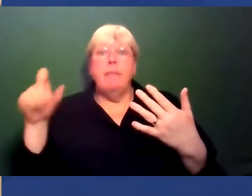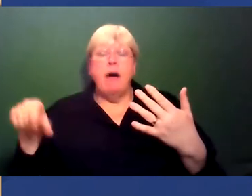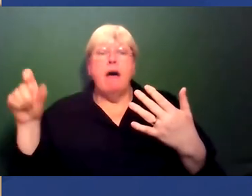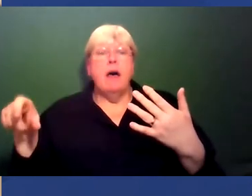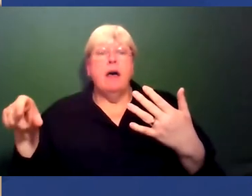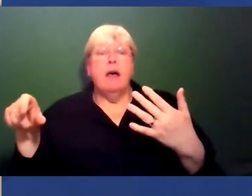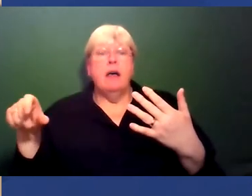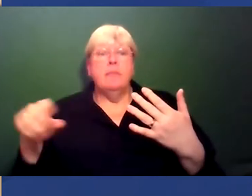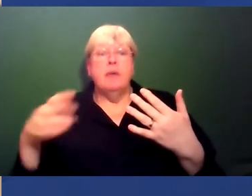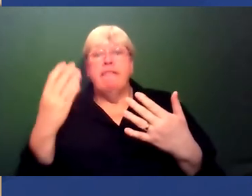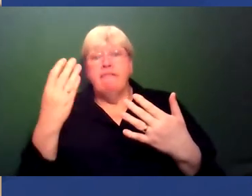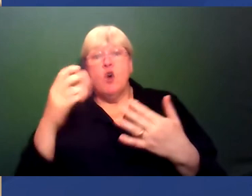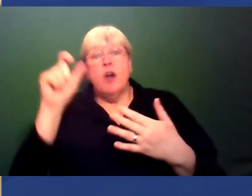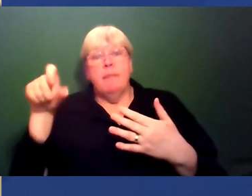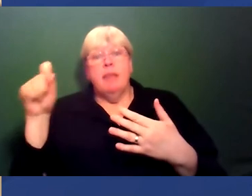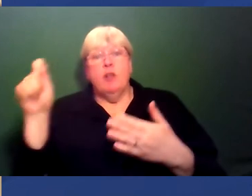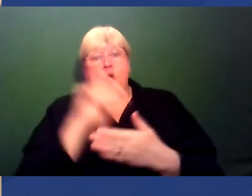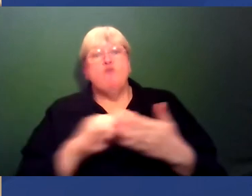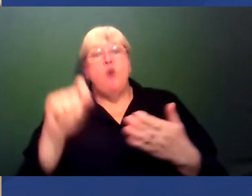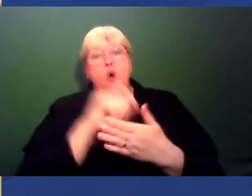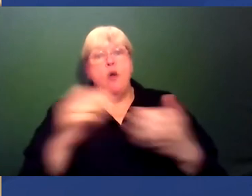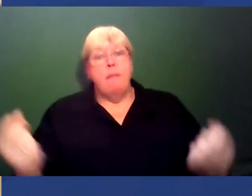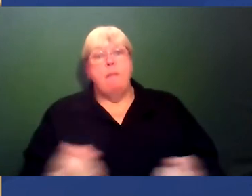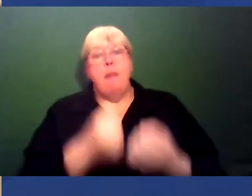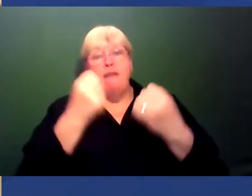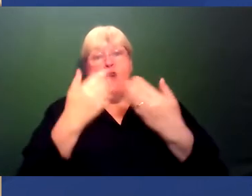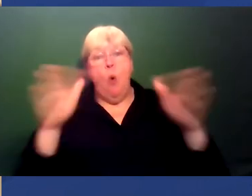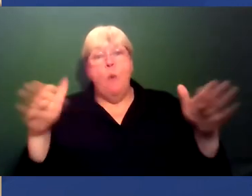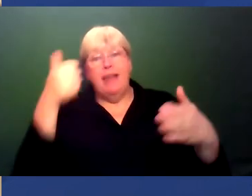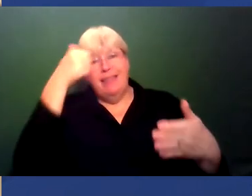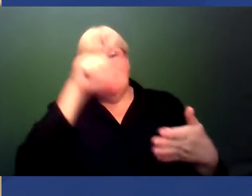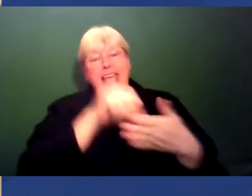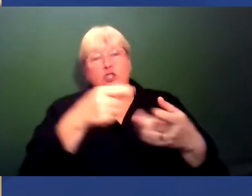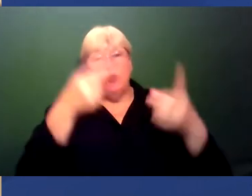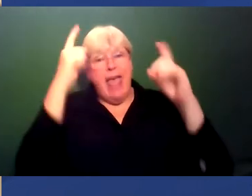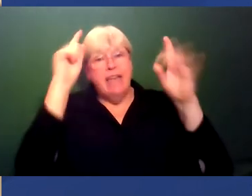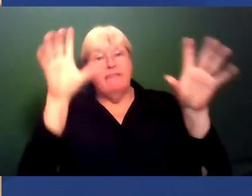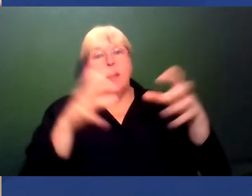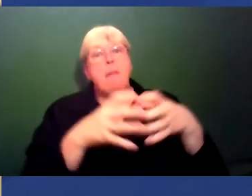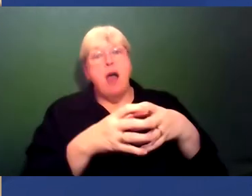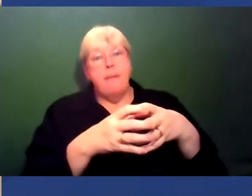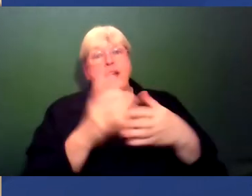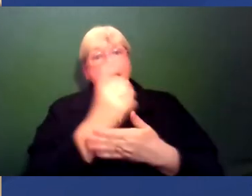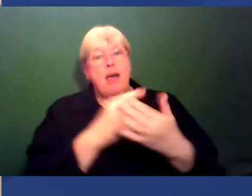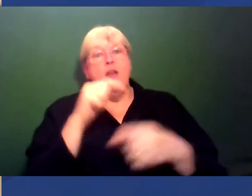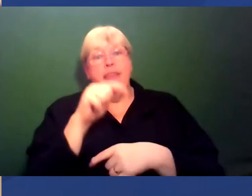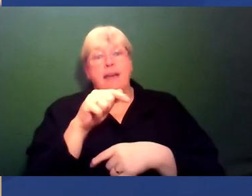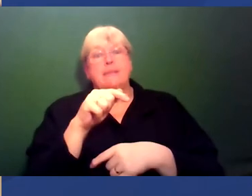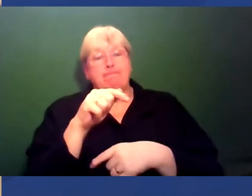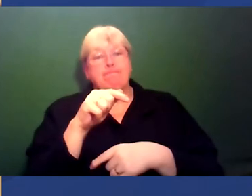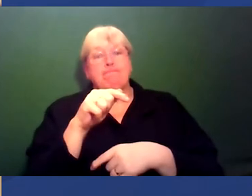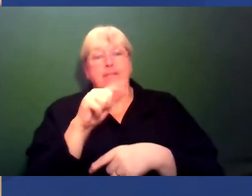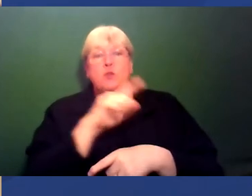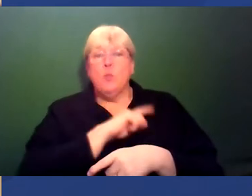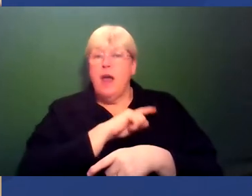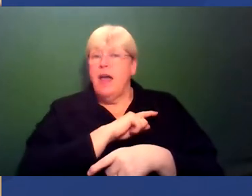four people in particular who wrote a very very powerful open letter to our head of department about the issues and why